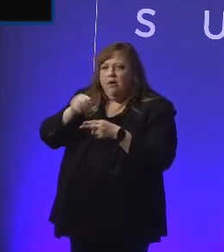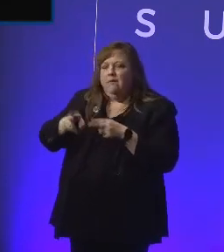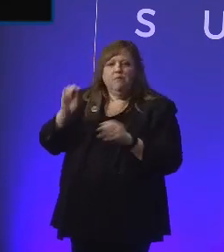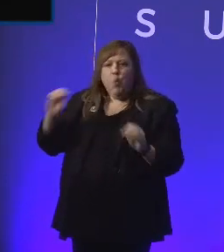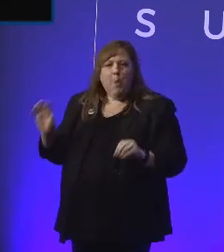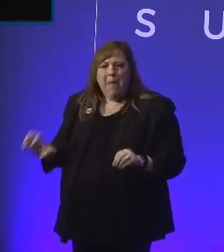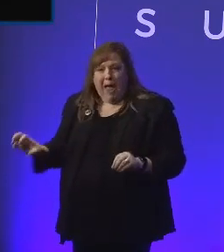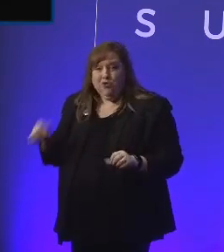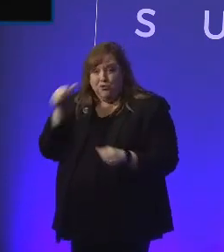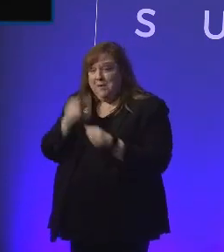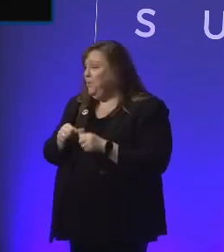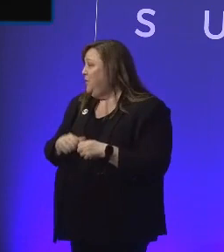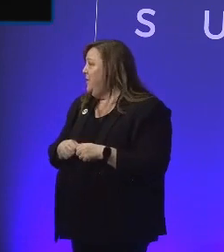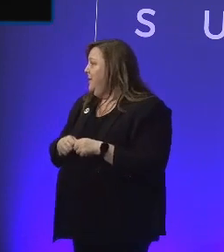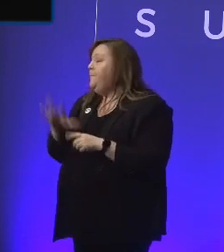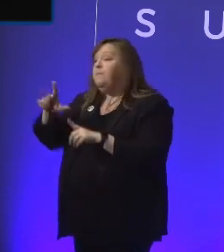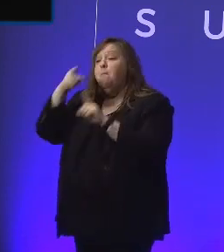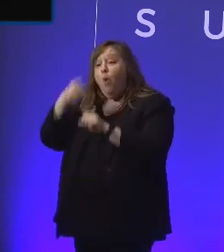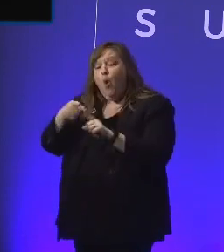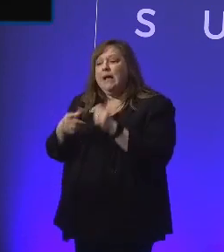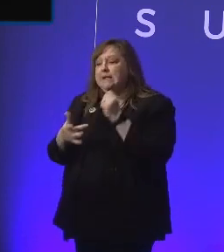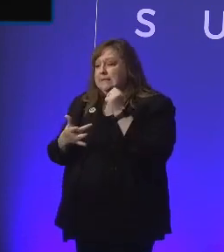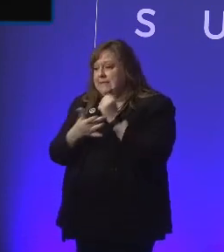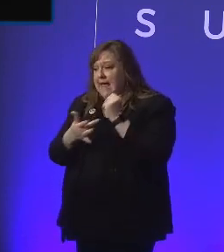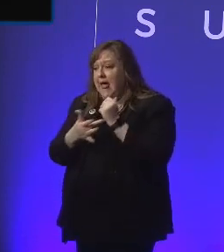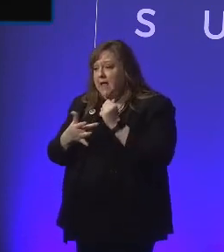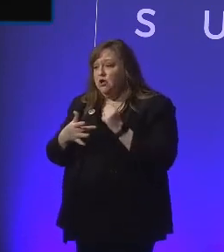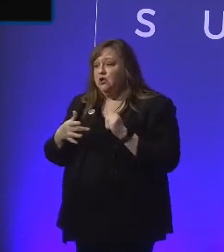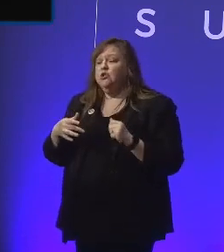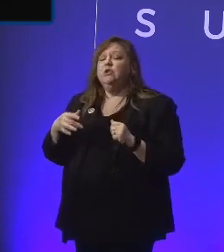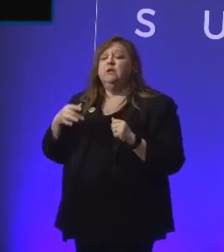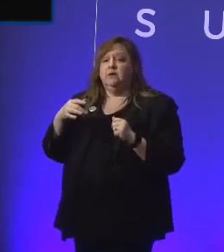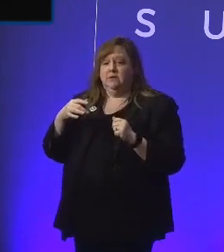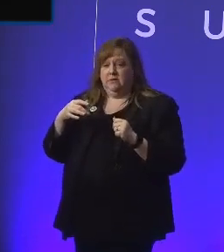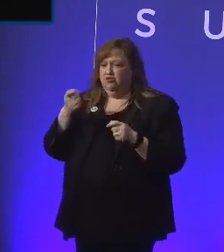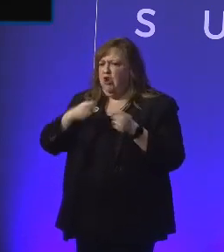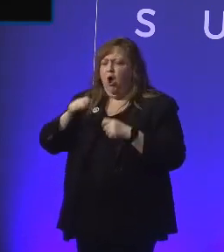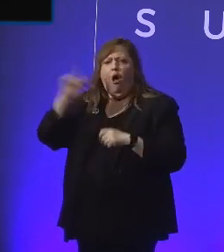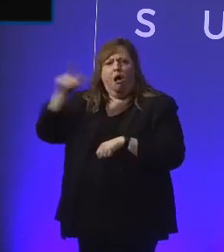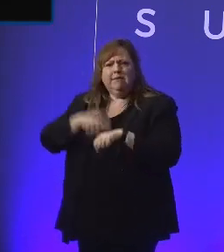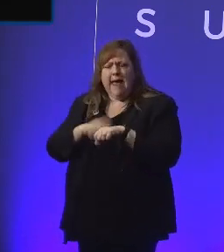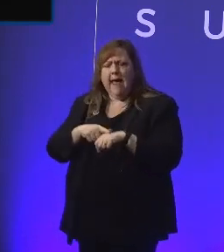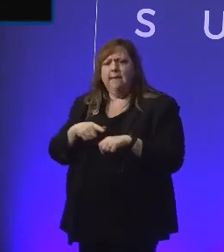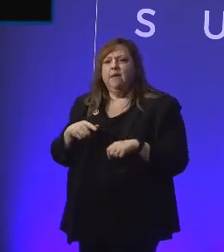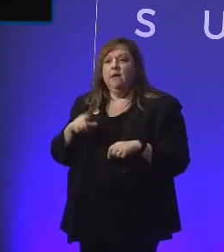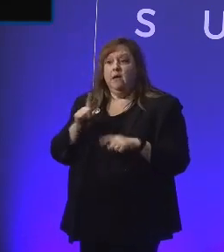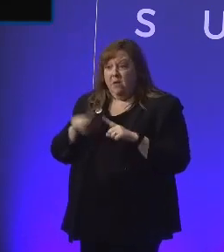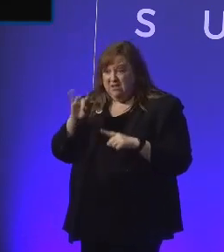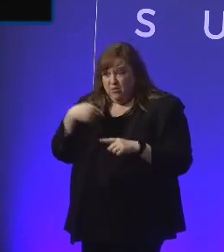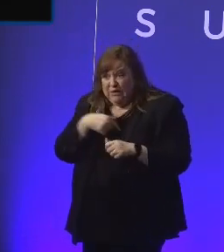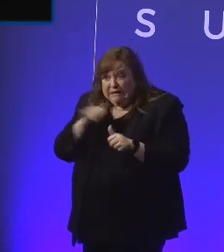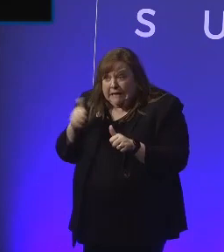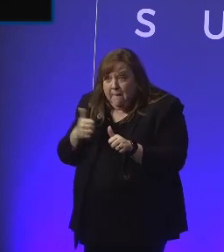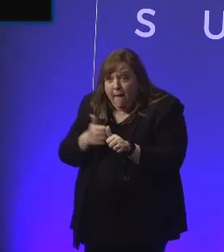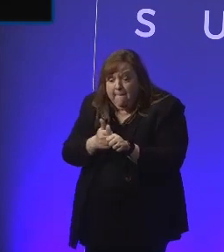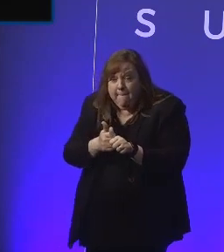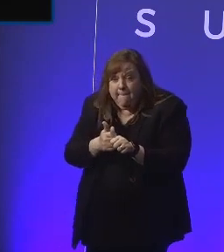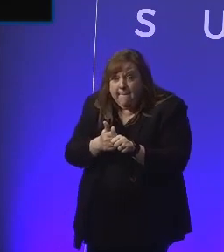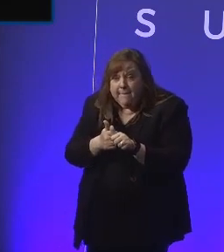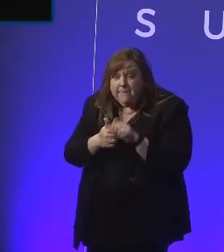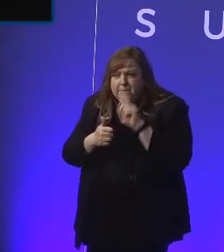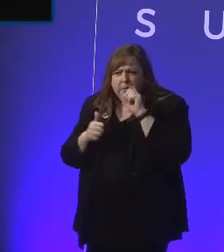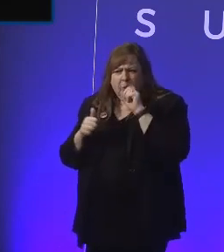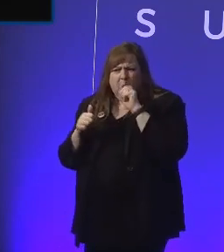mouse. Yeah. So, the point is, technology has changed all the time. But have we kept up? Or